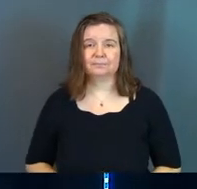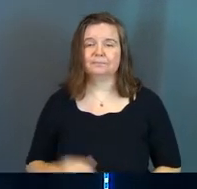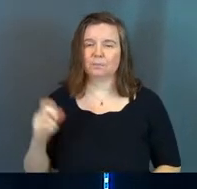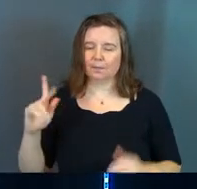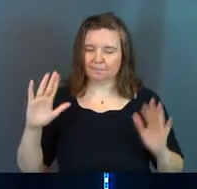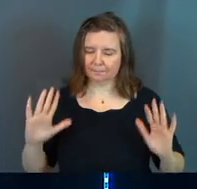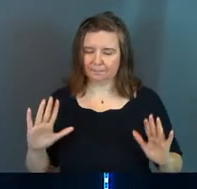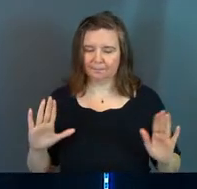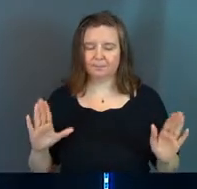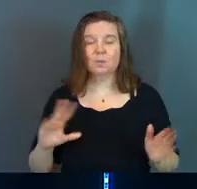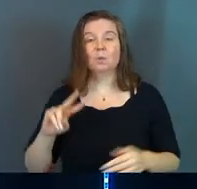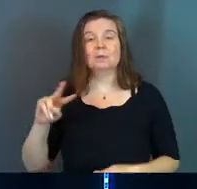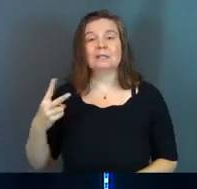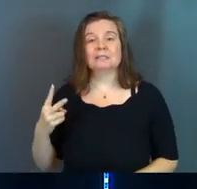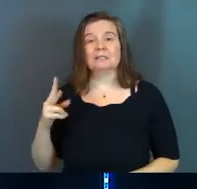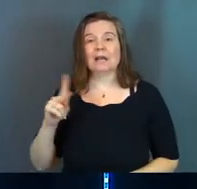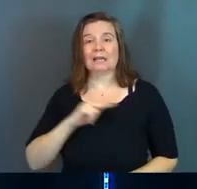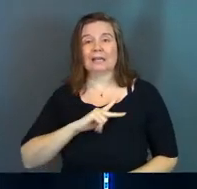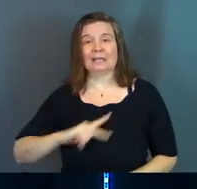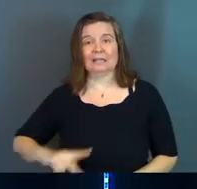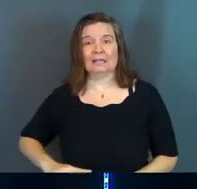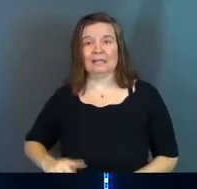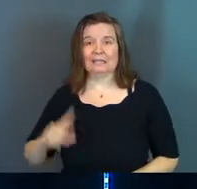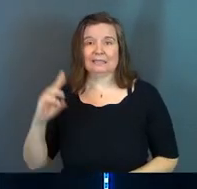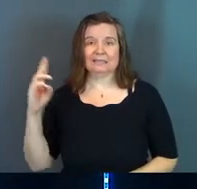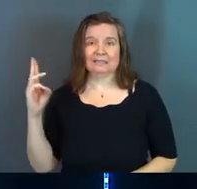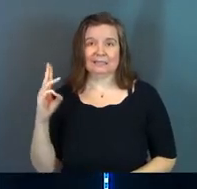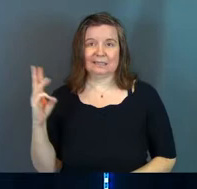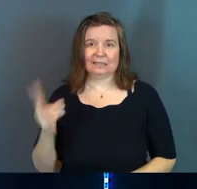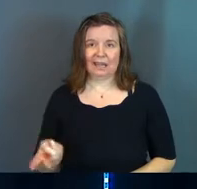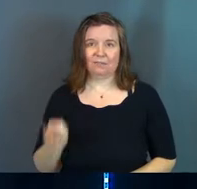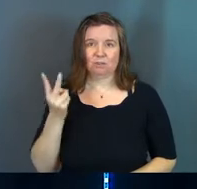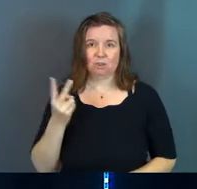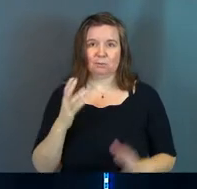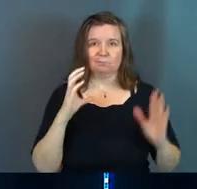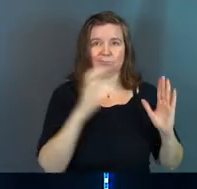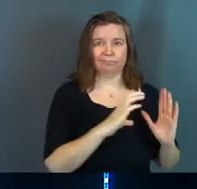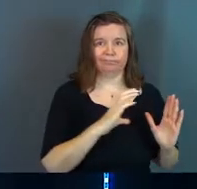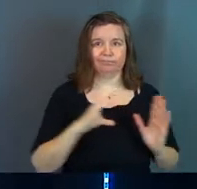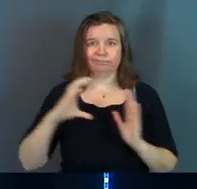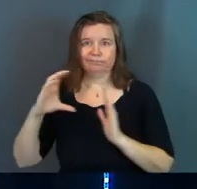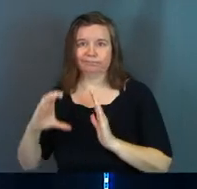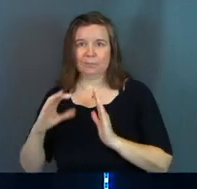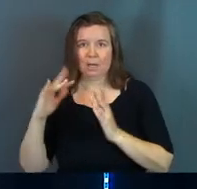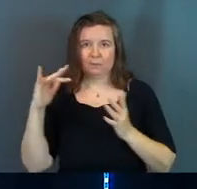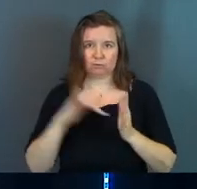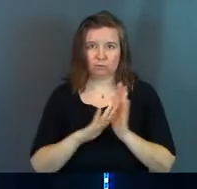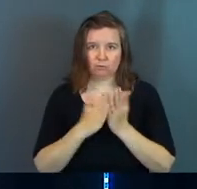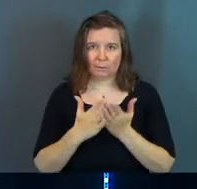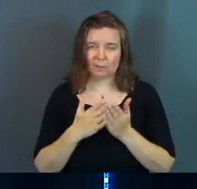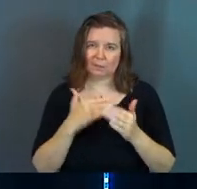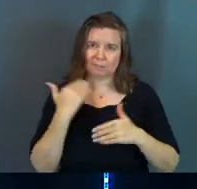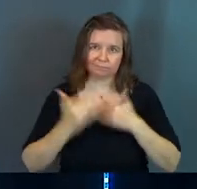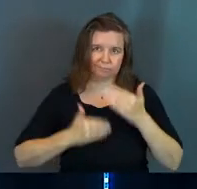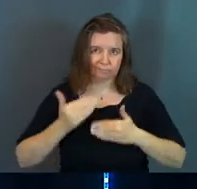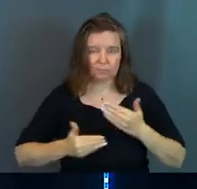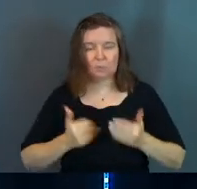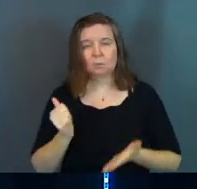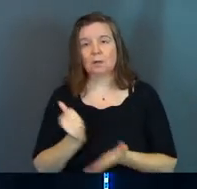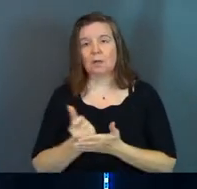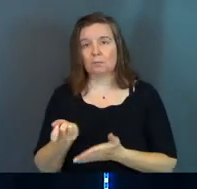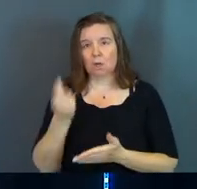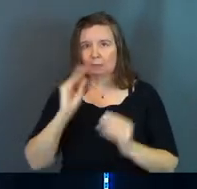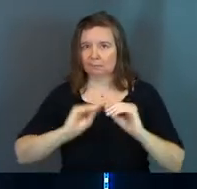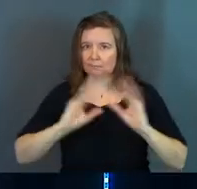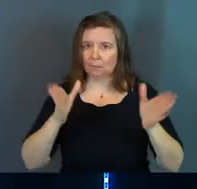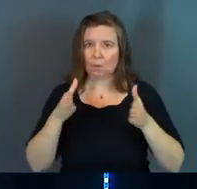Okay, so let's go to 2 Kings 6. I got two big sections of scripture I'm going to walk us through because it's really going to help you understand